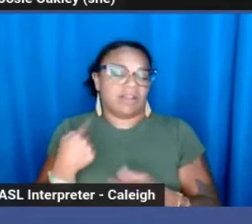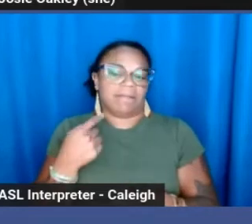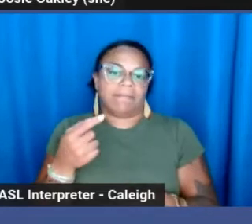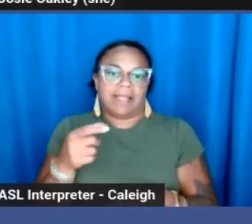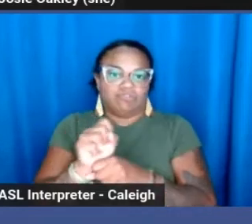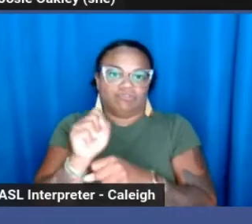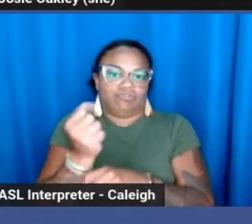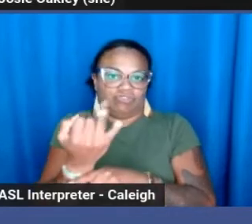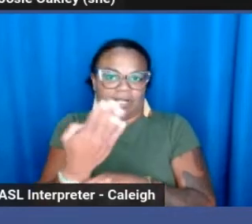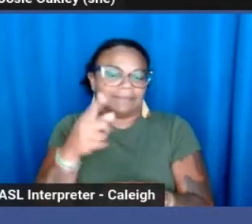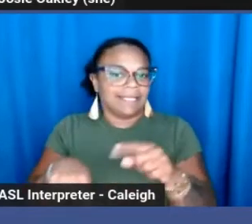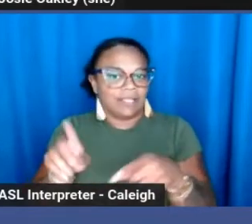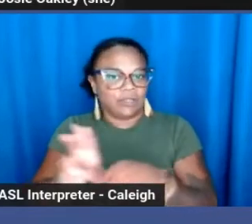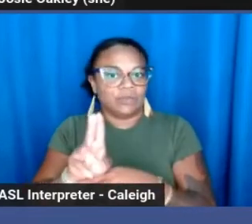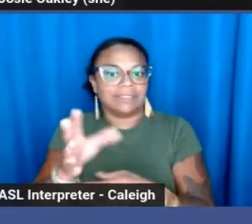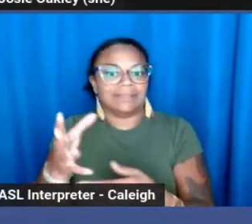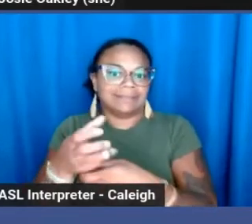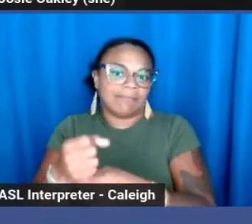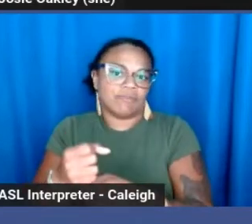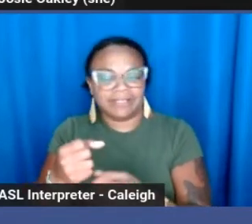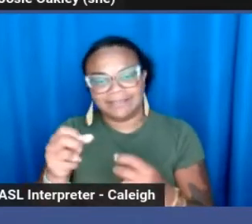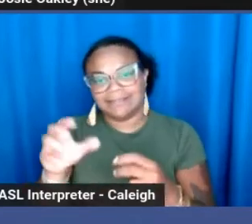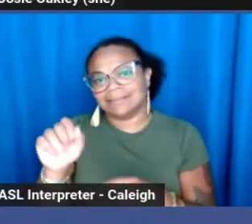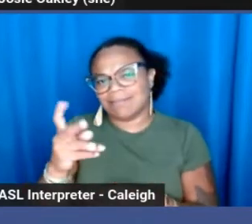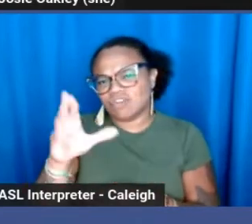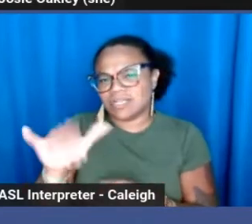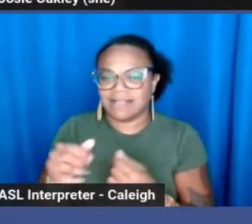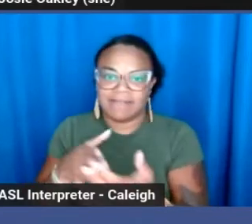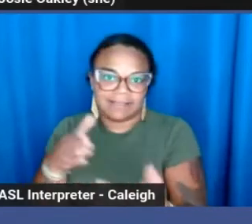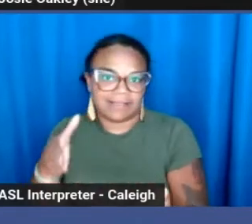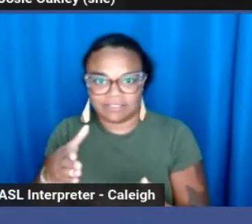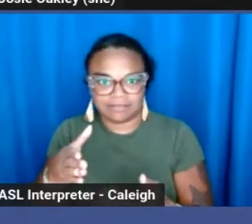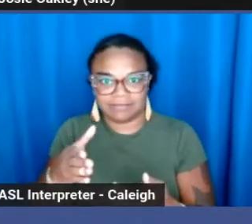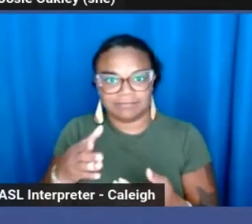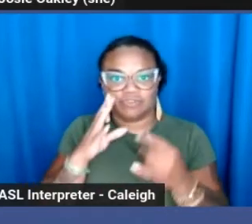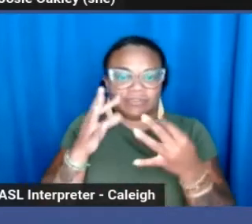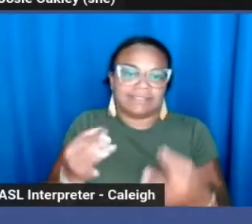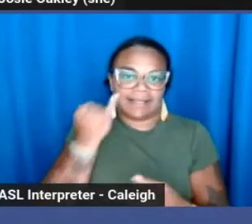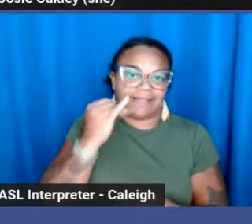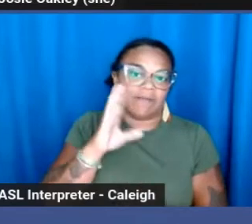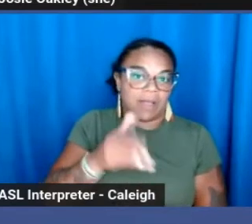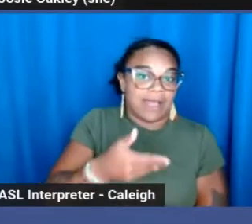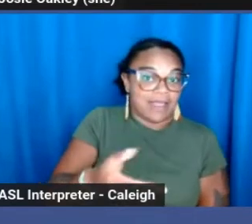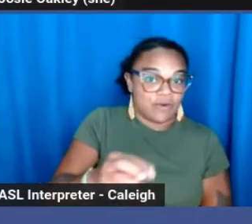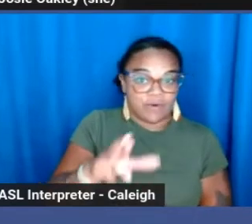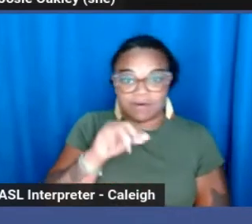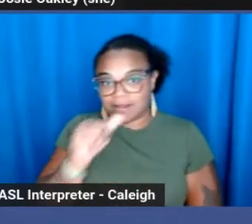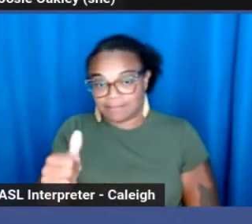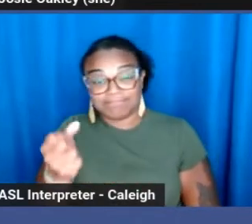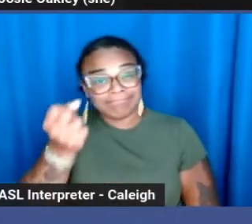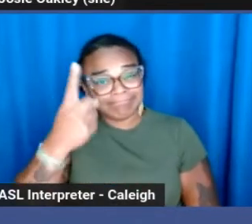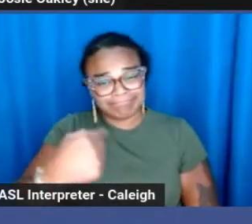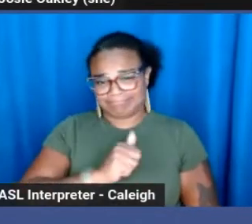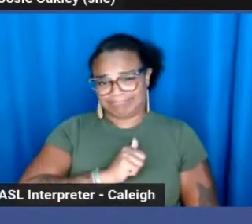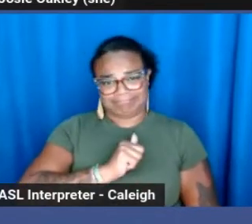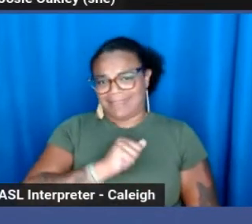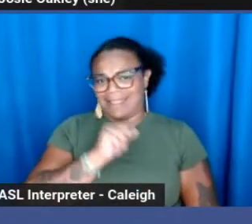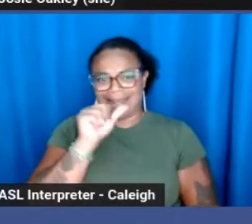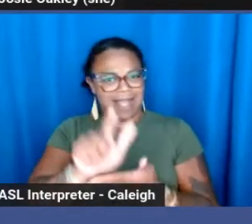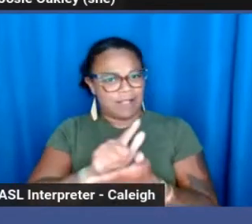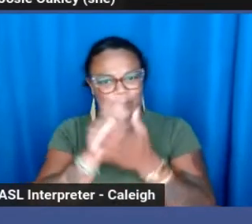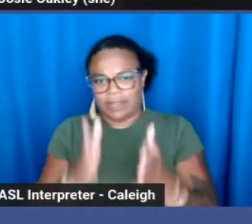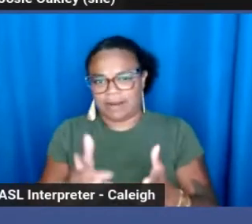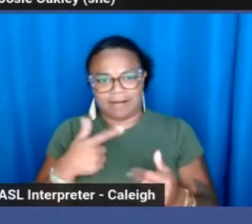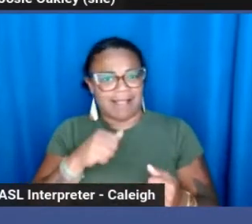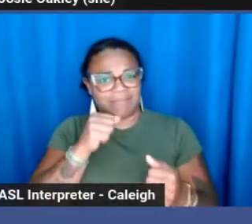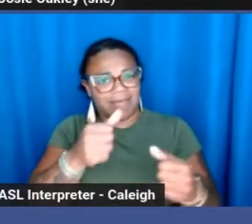when they're considering whether to hire you. And since I'm not a lawyer, I'm not 100% sure about these effects.